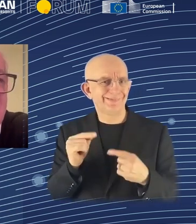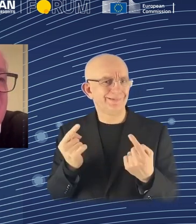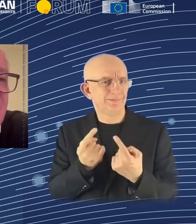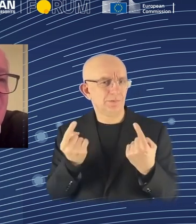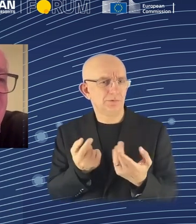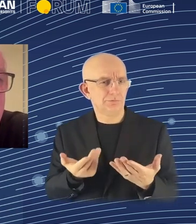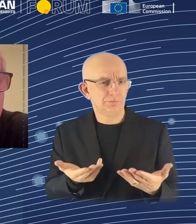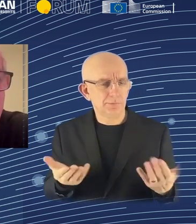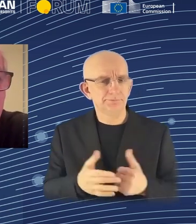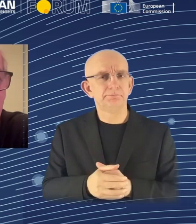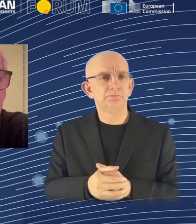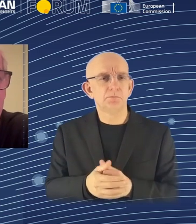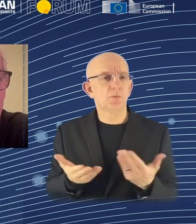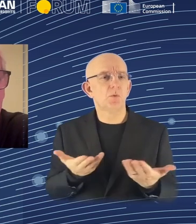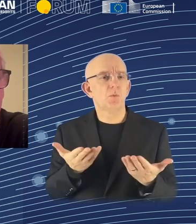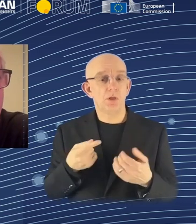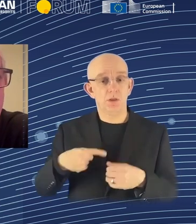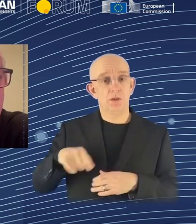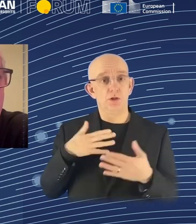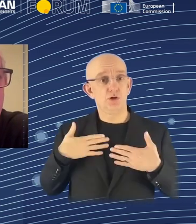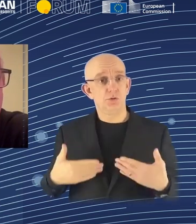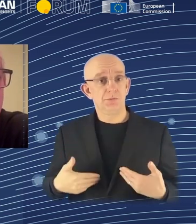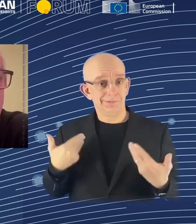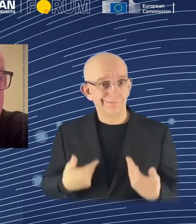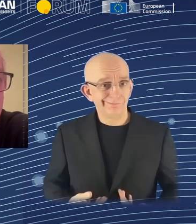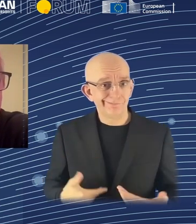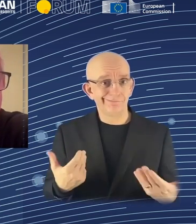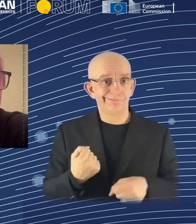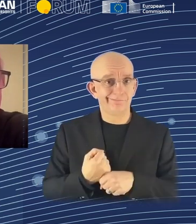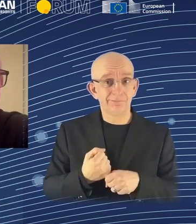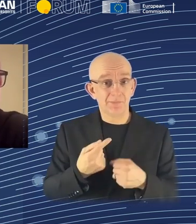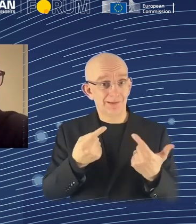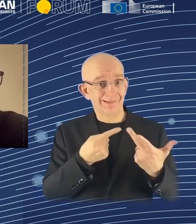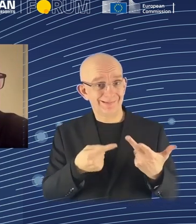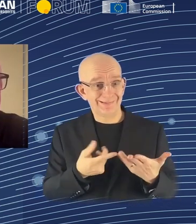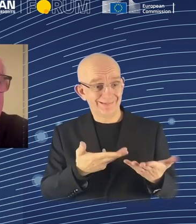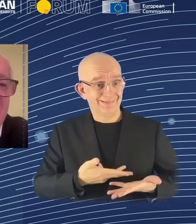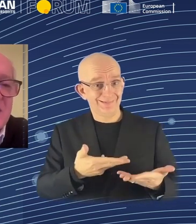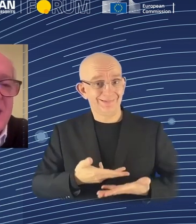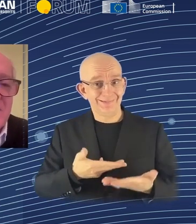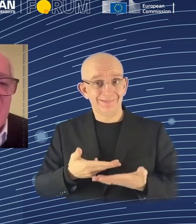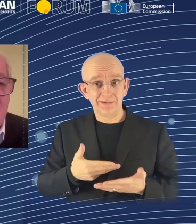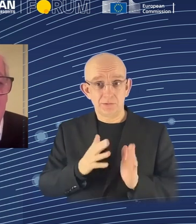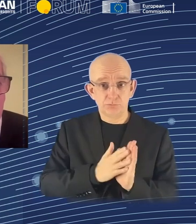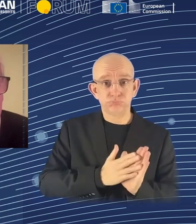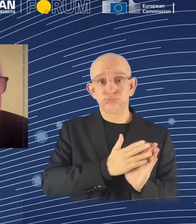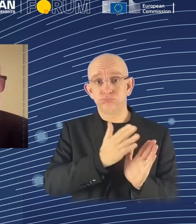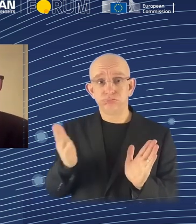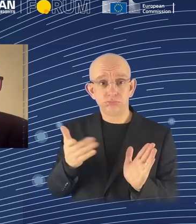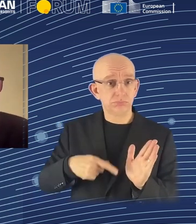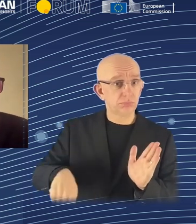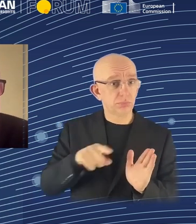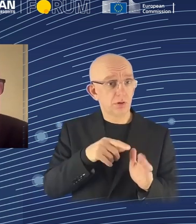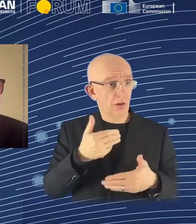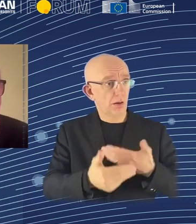quotation. If every instrument could accomplish its own work, obeying or anticipating the will of others, if in like manner the shuttle would weave